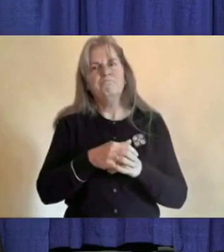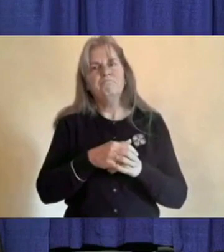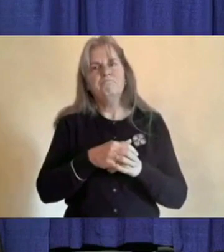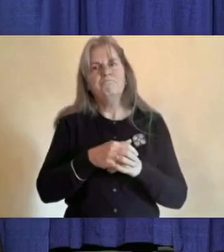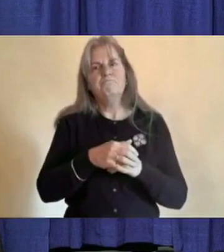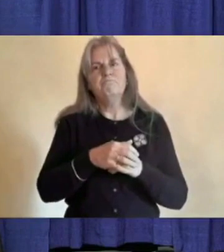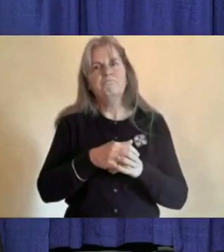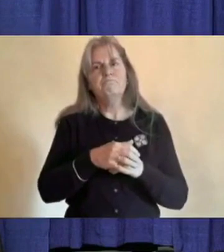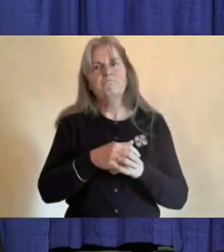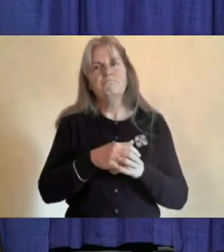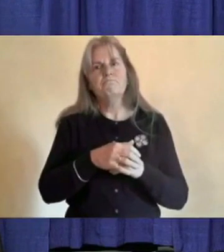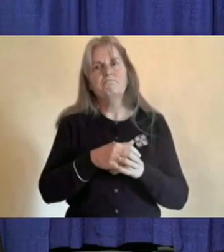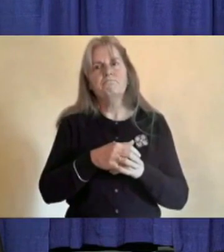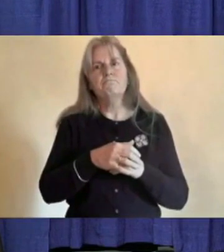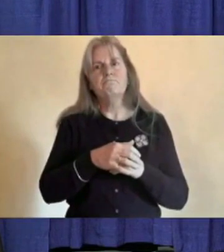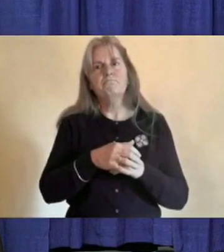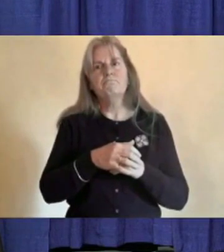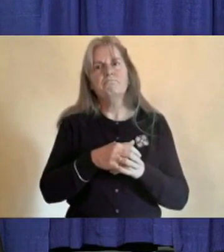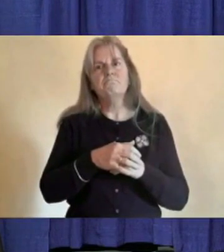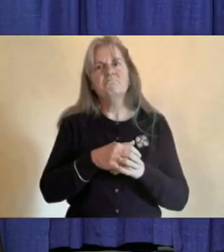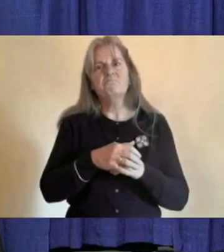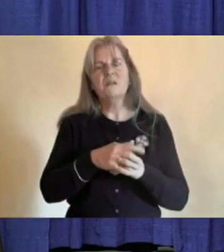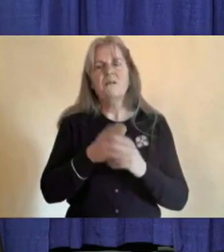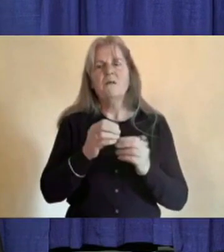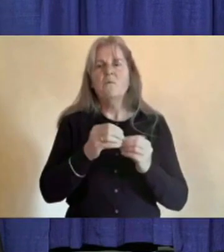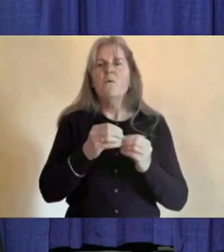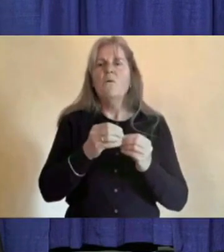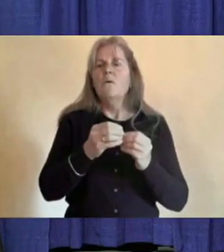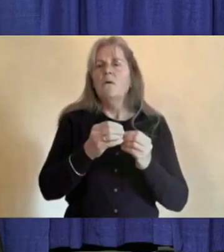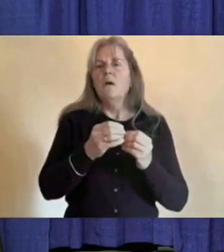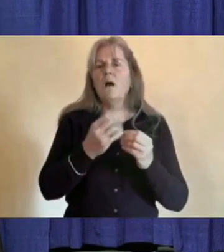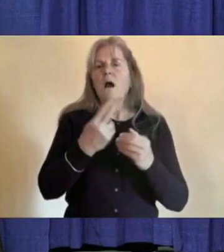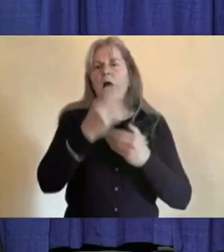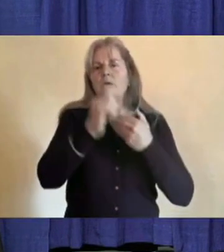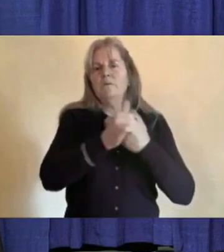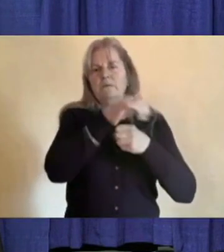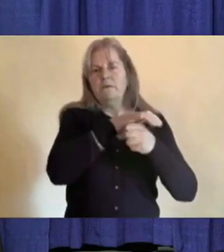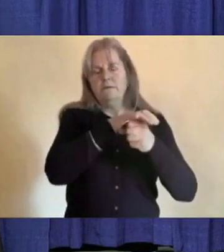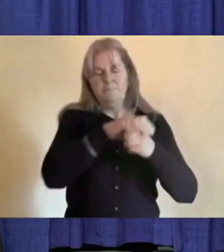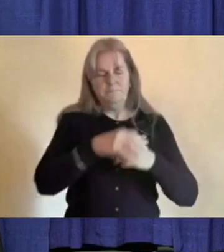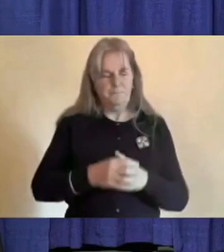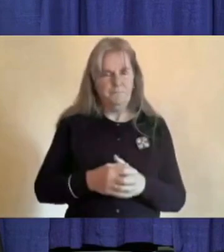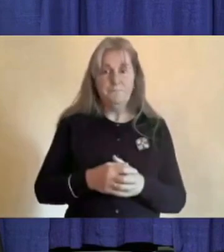to an outbreak. Thank you. Next question, Tim?